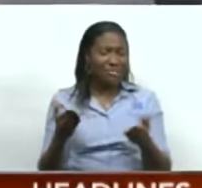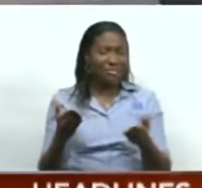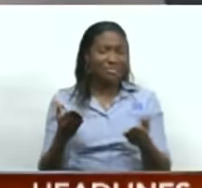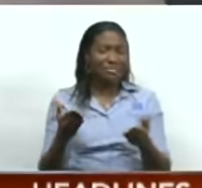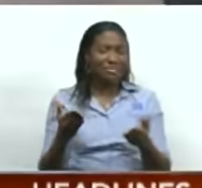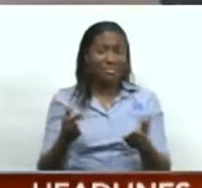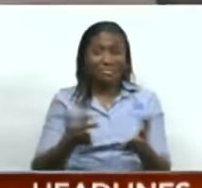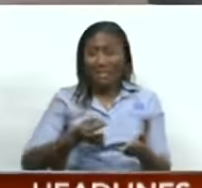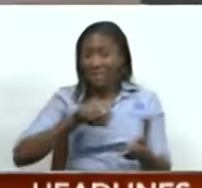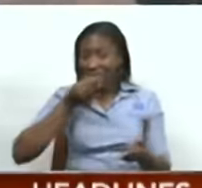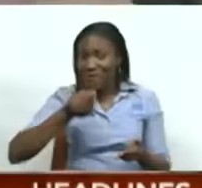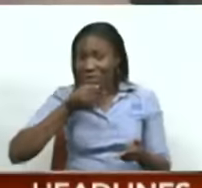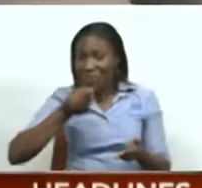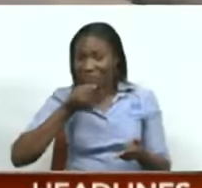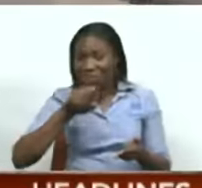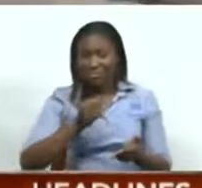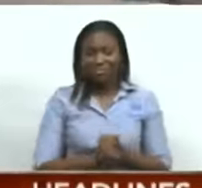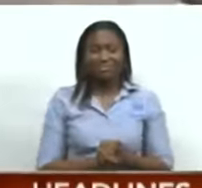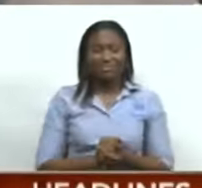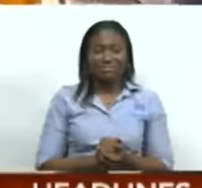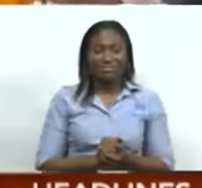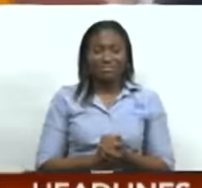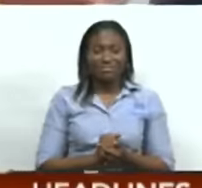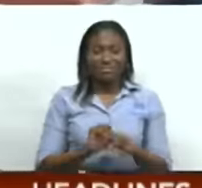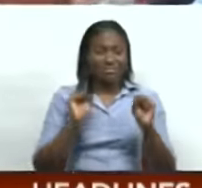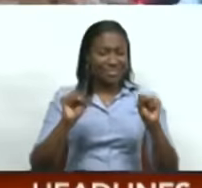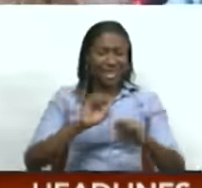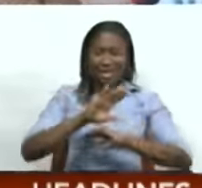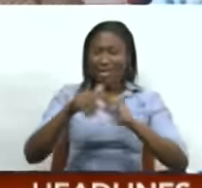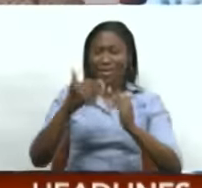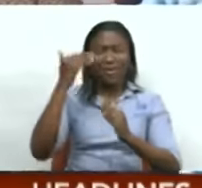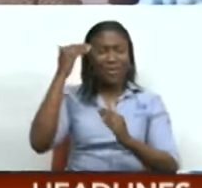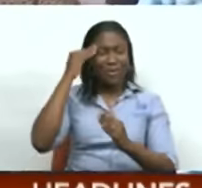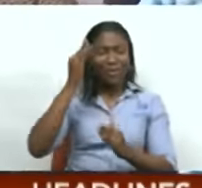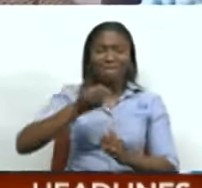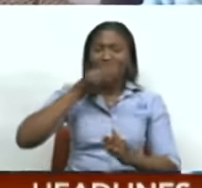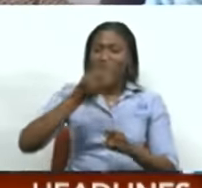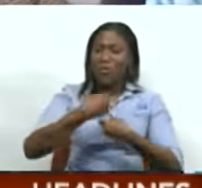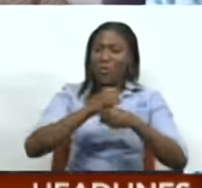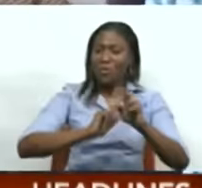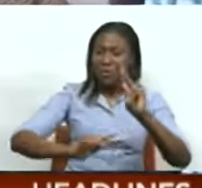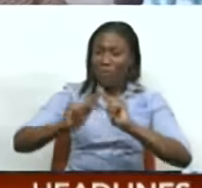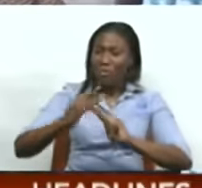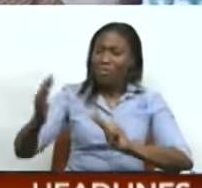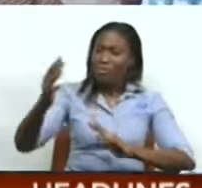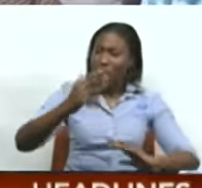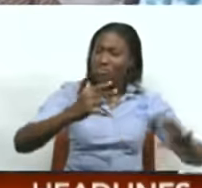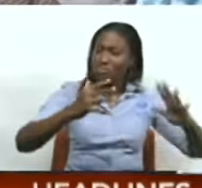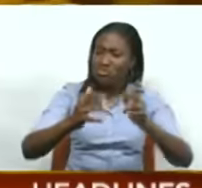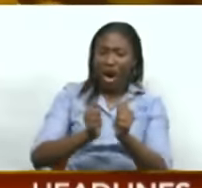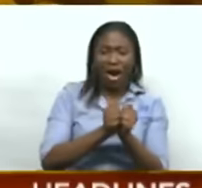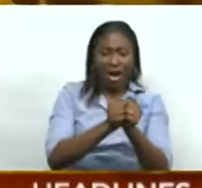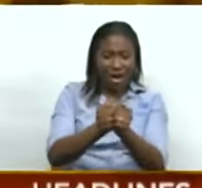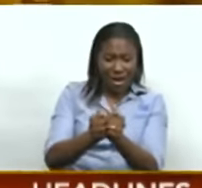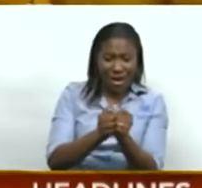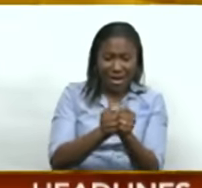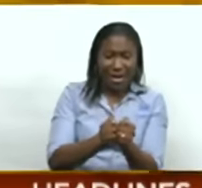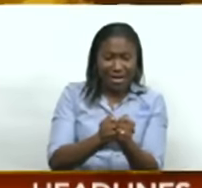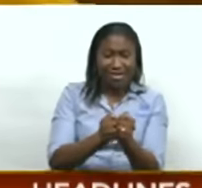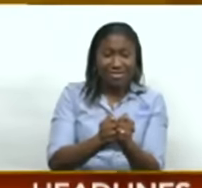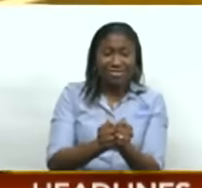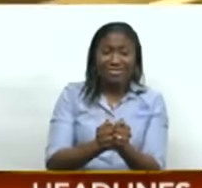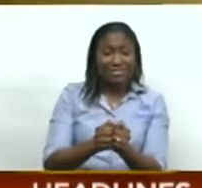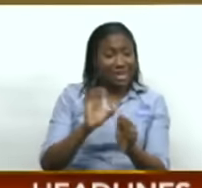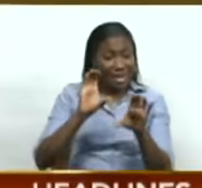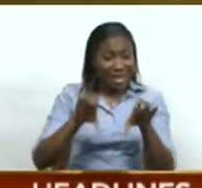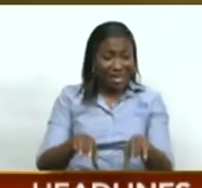Food. While it is no secret that food can bring people together, a community can actually form from